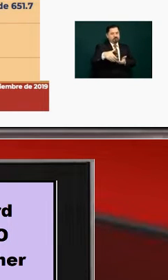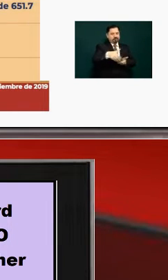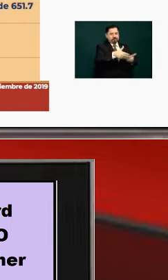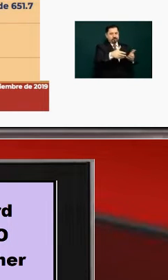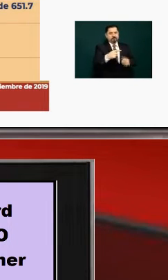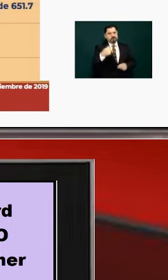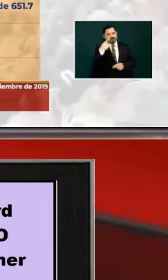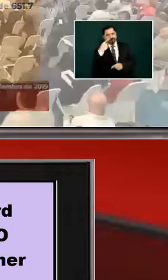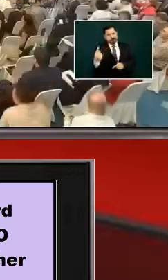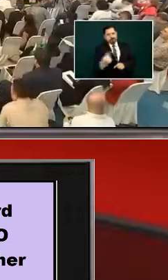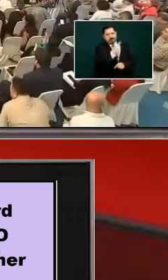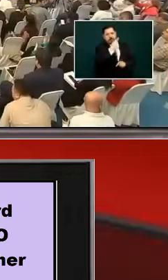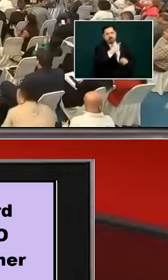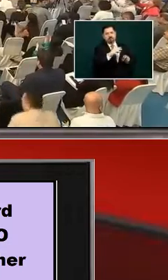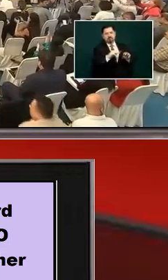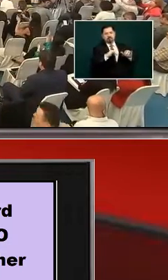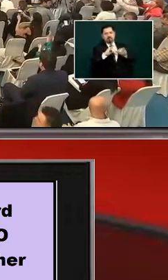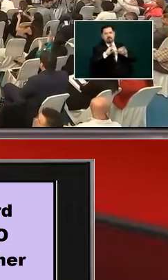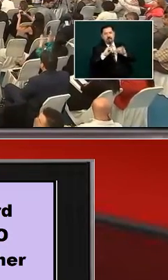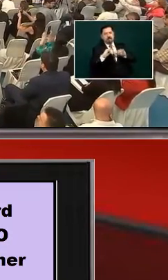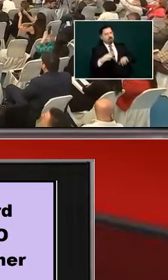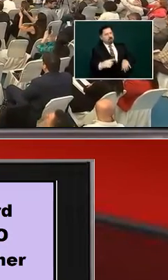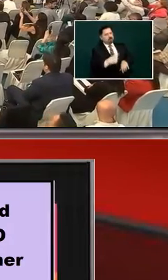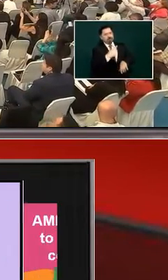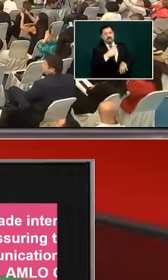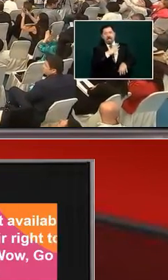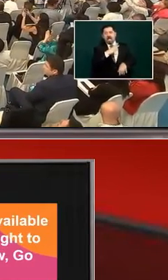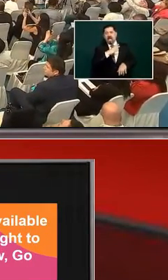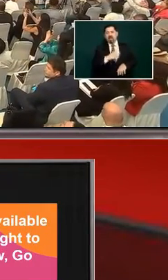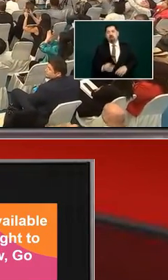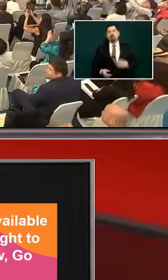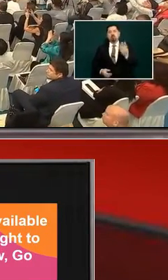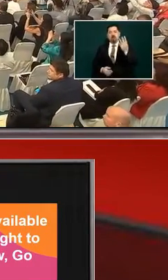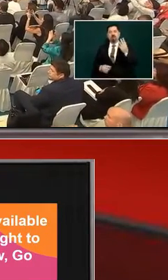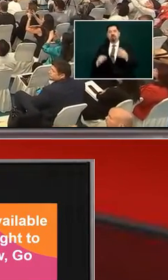deviations in the in the uh route